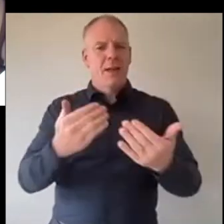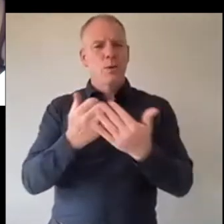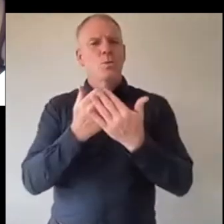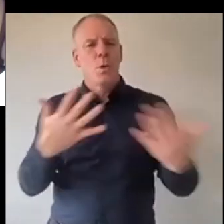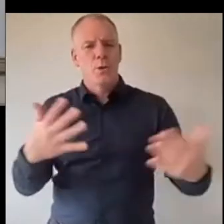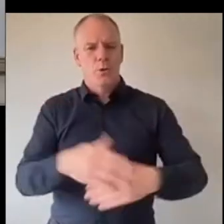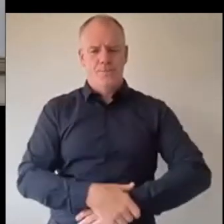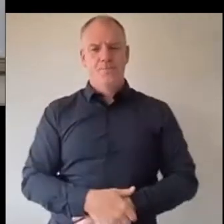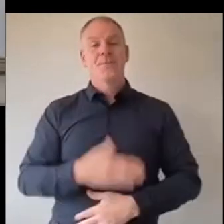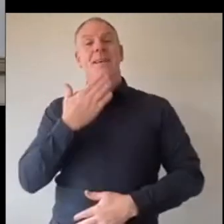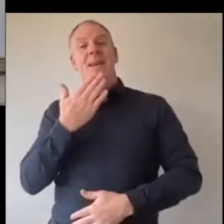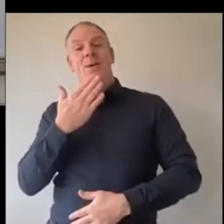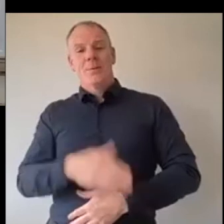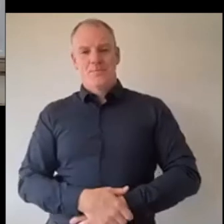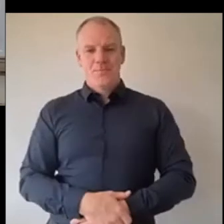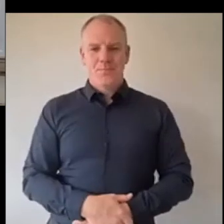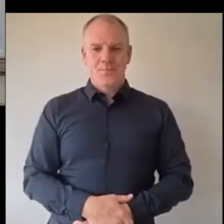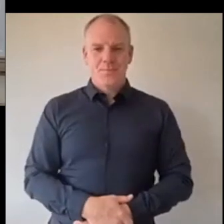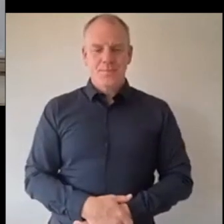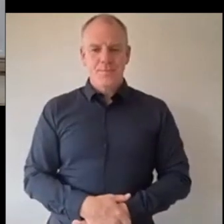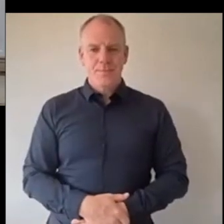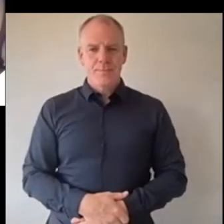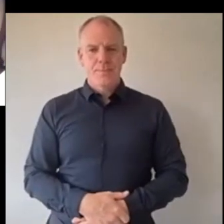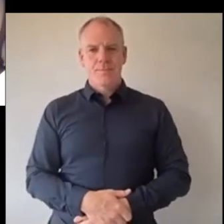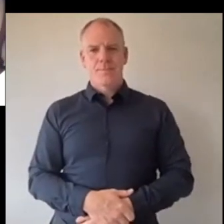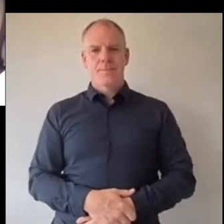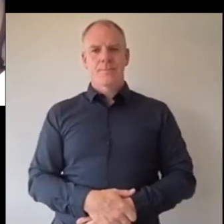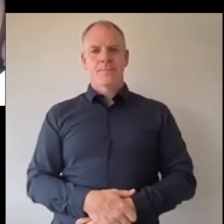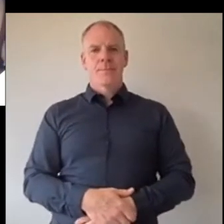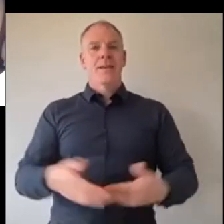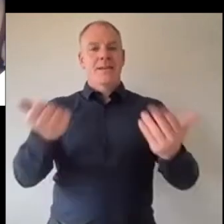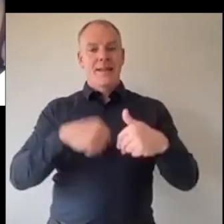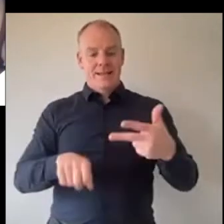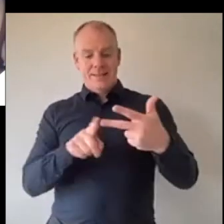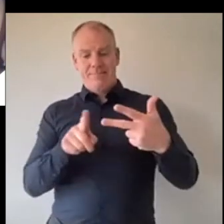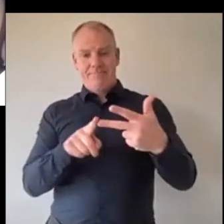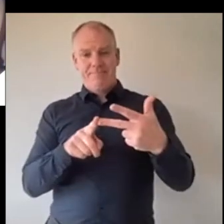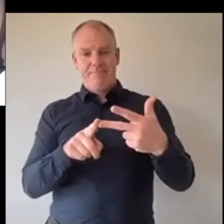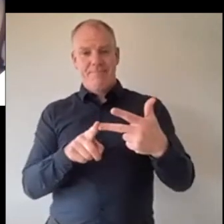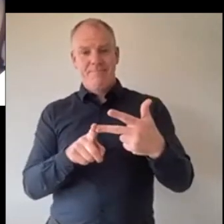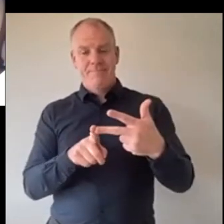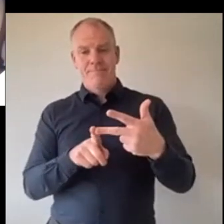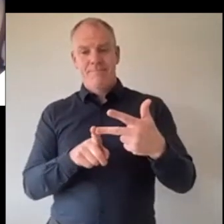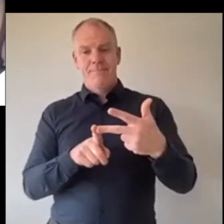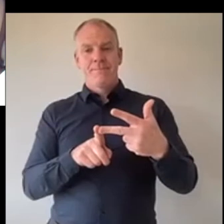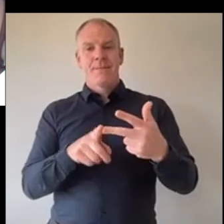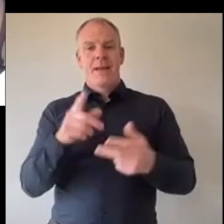much thanks thanks Shakira uh our next winner is uh 14 year old 14